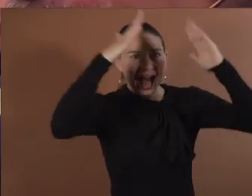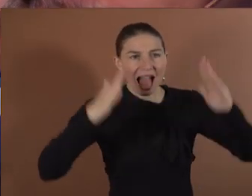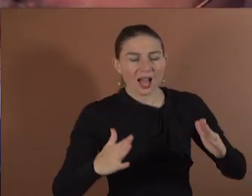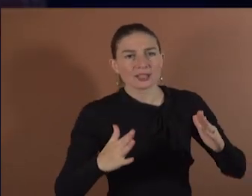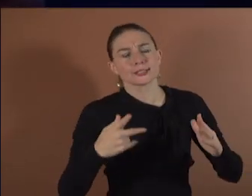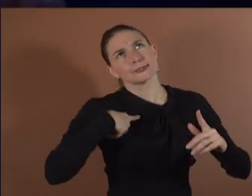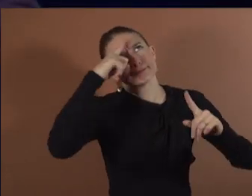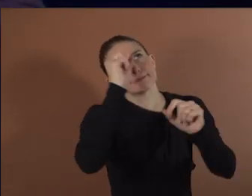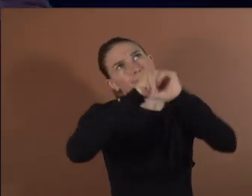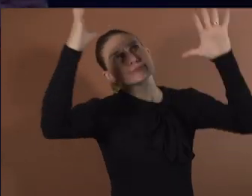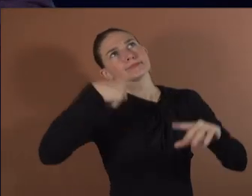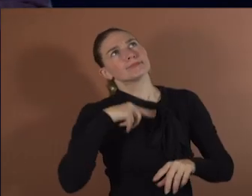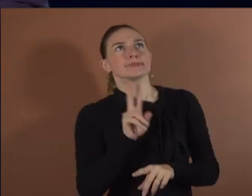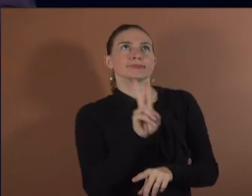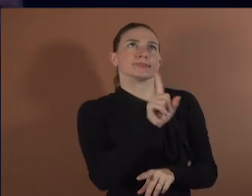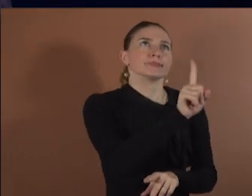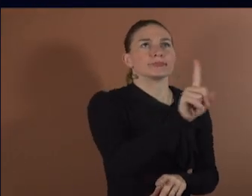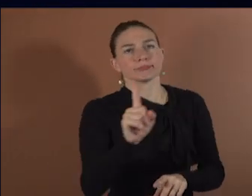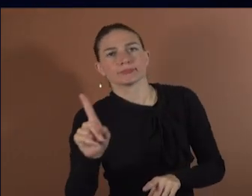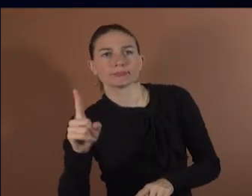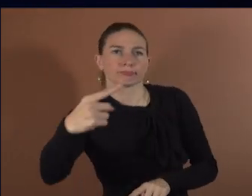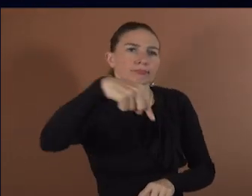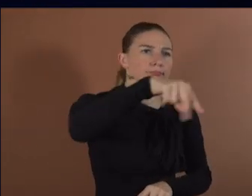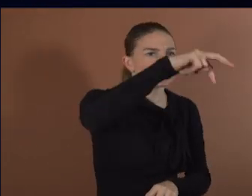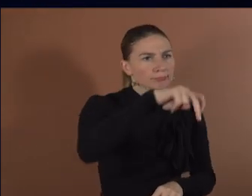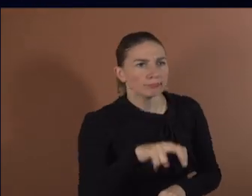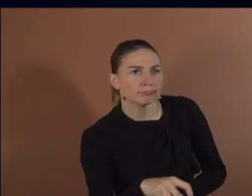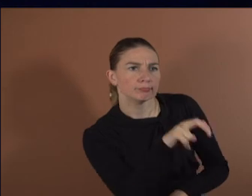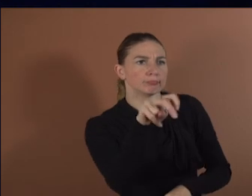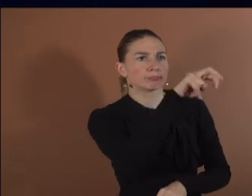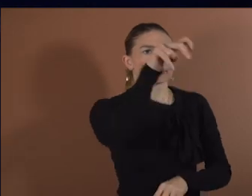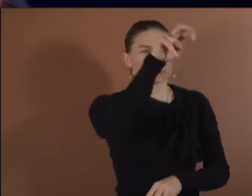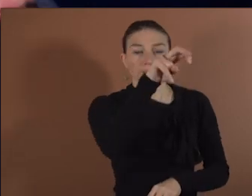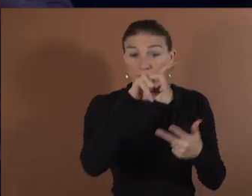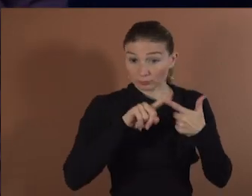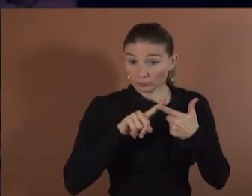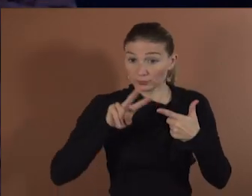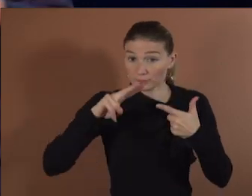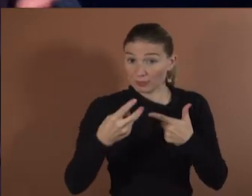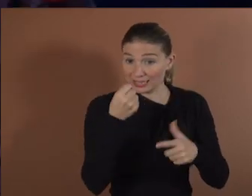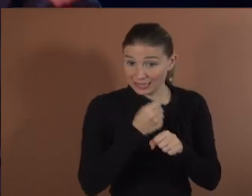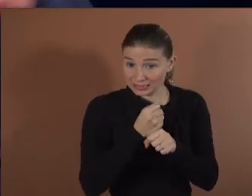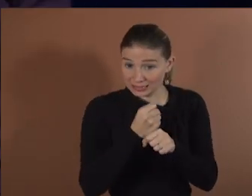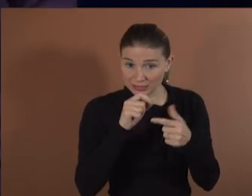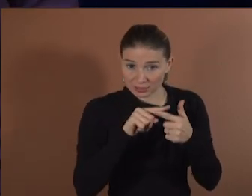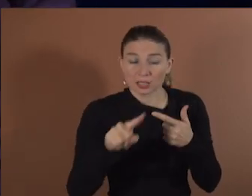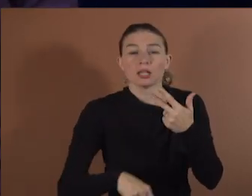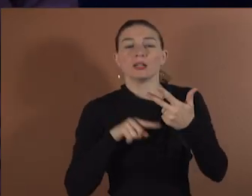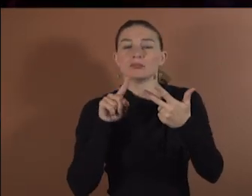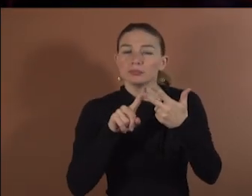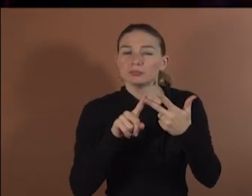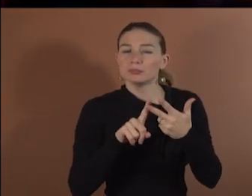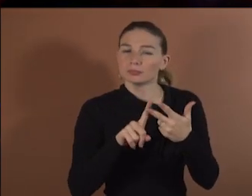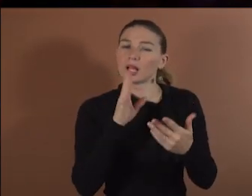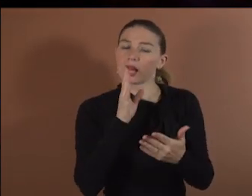And the blue regions here show the activity for this mental task. And finally, this is reciting a poem. We call it inner speech.